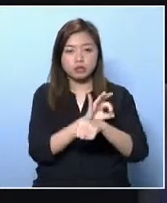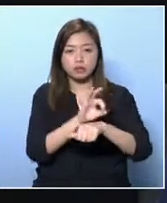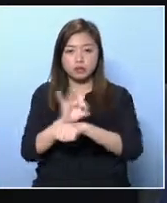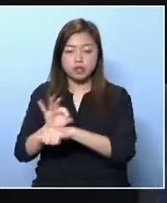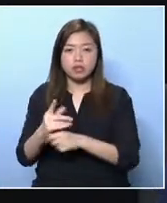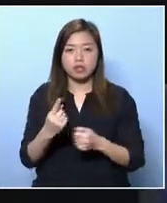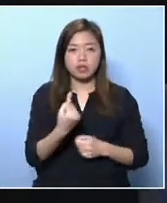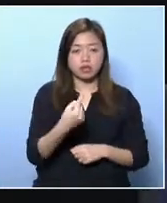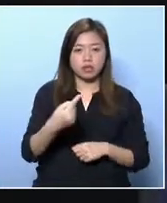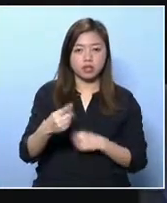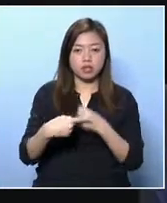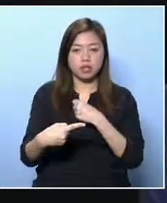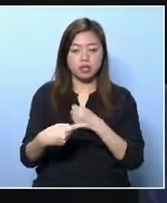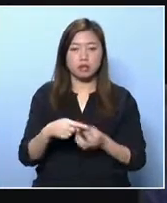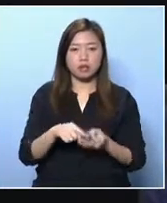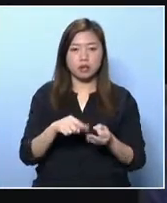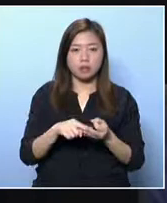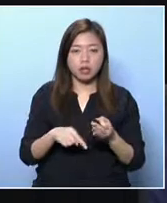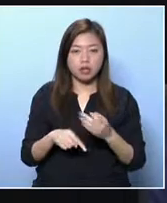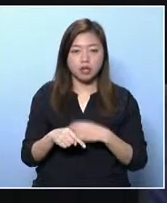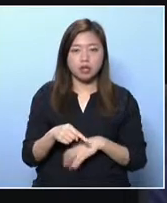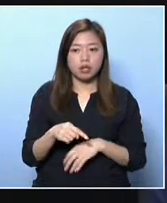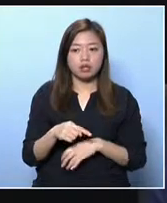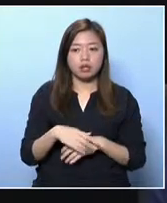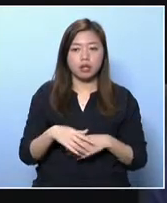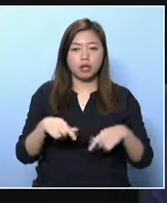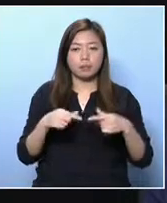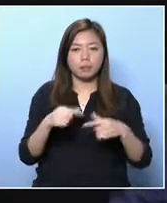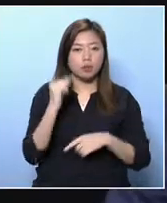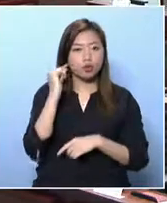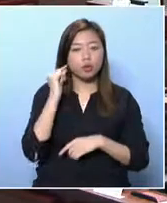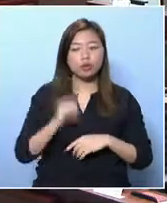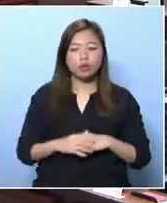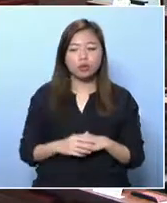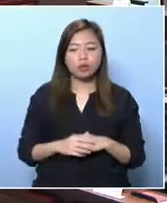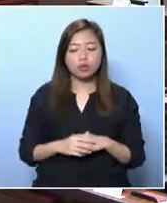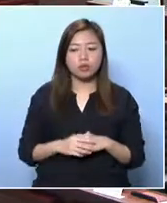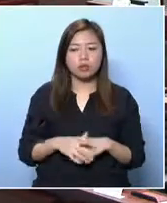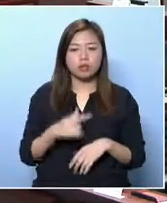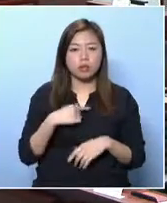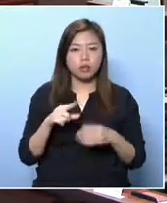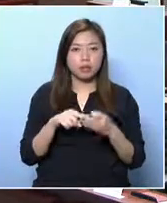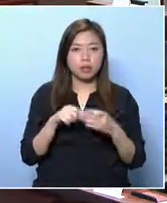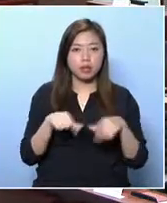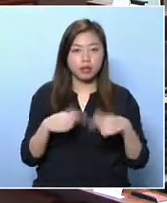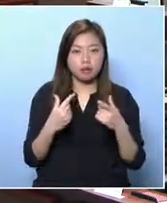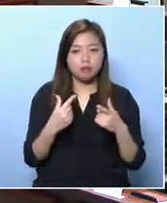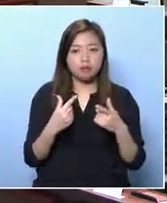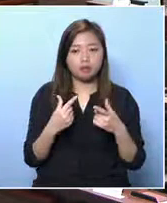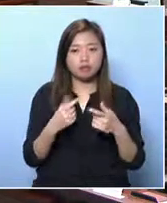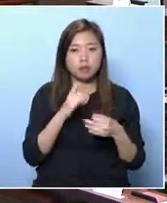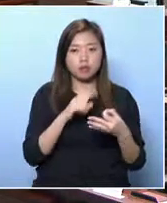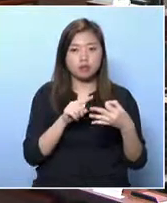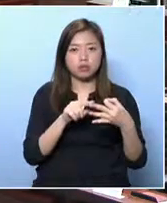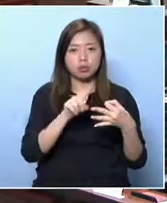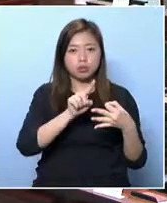Every deputation or individual will be given three minutes. The first one to speak is Mr. Lam Choi-Mui. I have